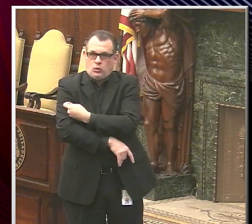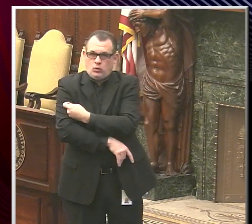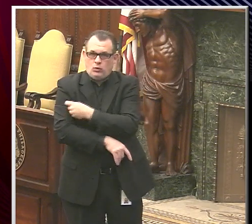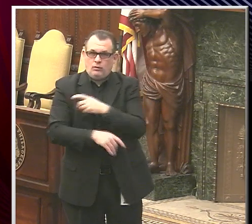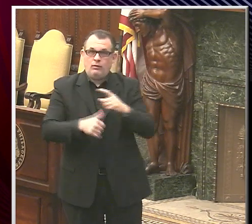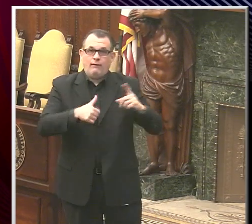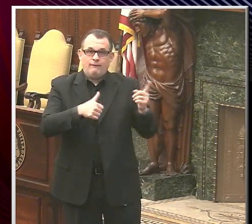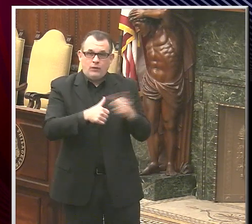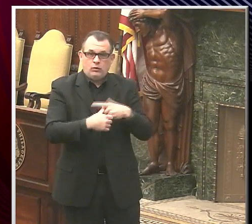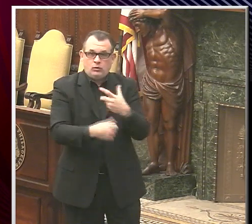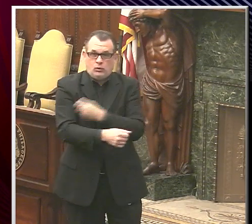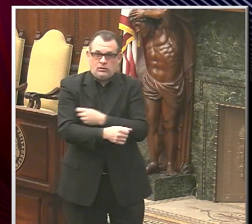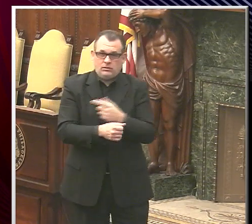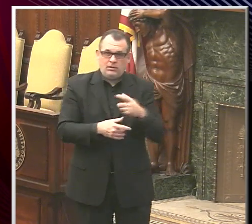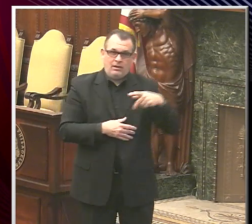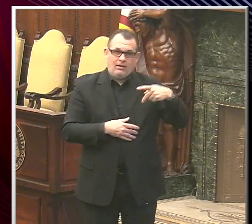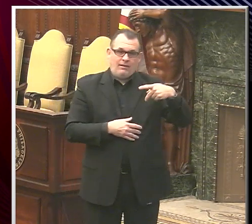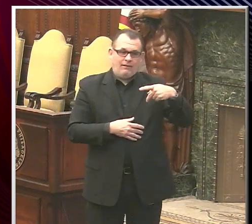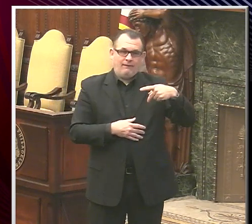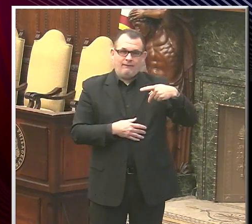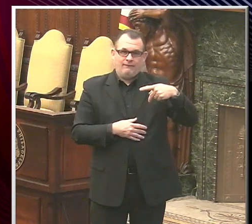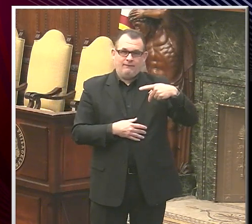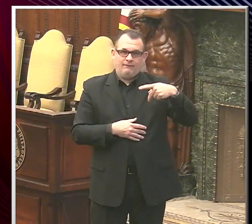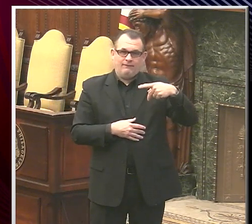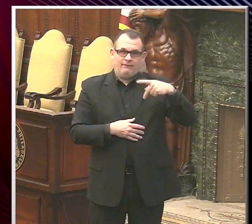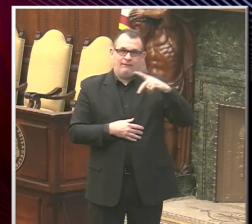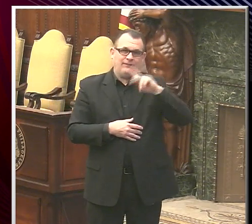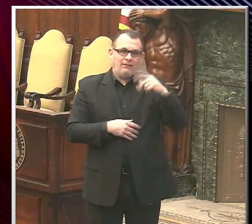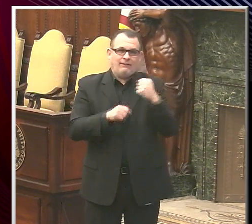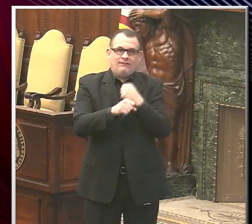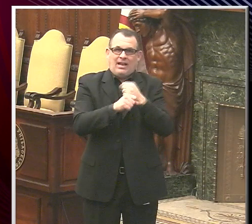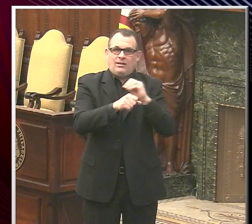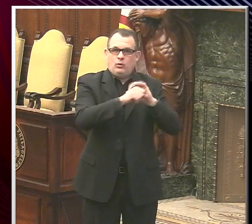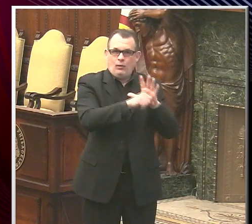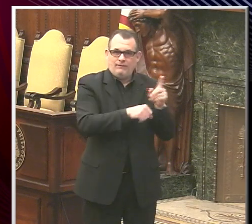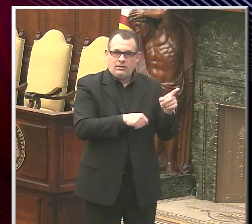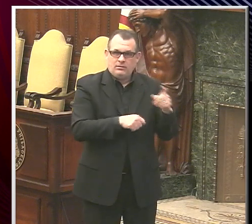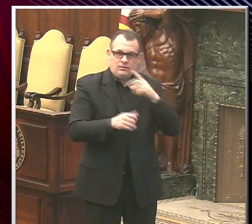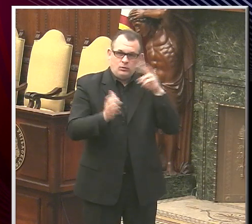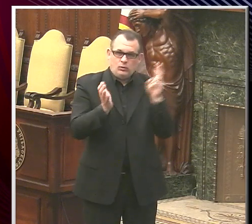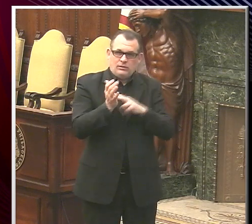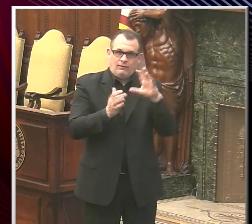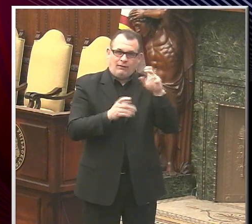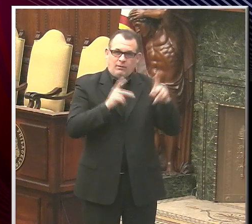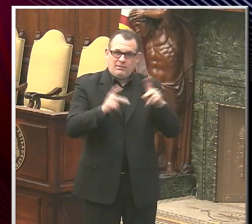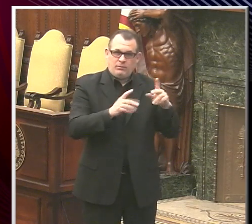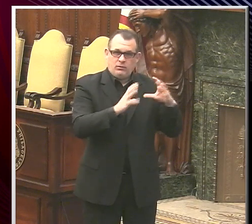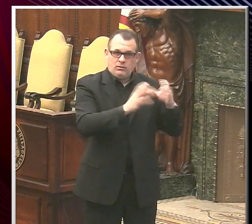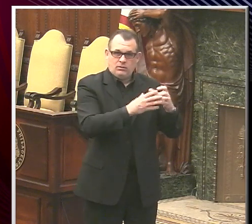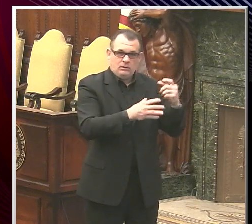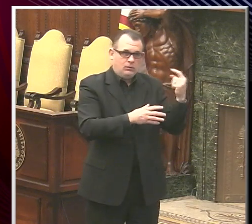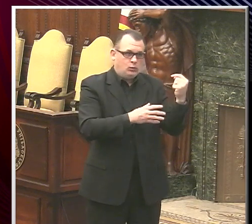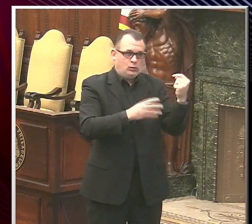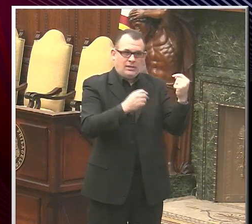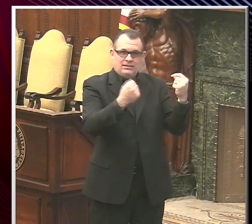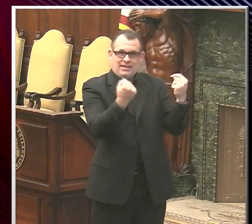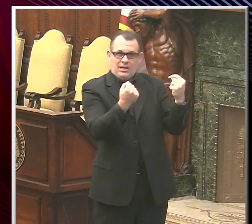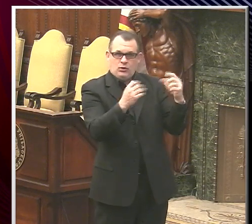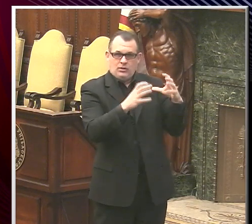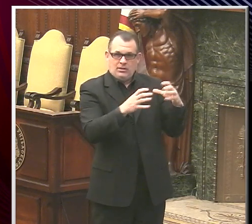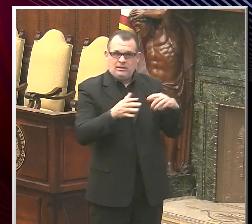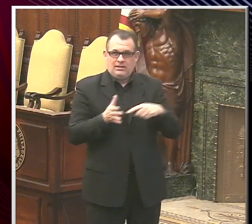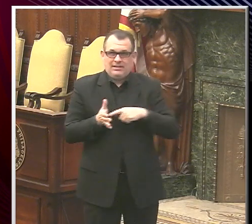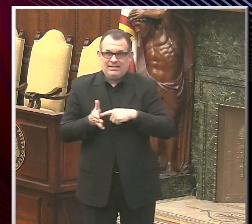from really fighting COVID. In the last week, we vaccinated more than 2,500 people. That was Tuesday through Saturday. And this week,